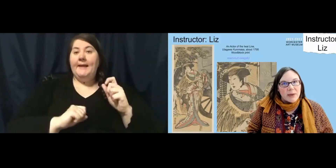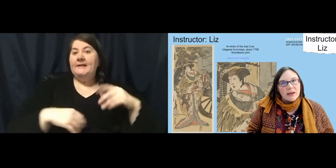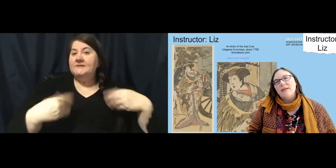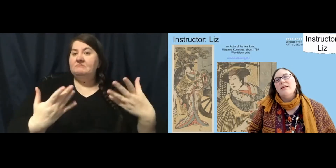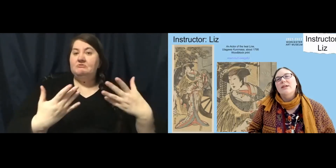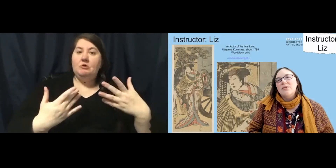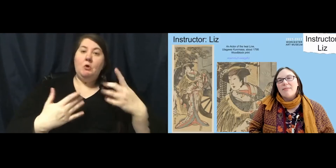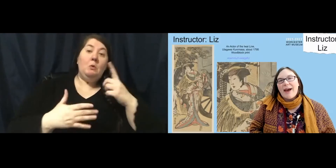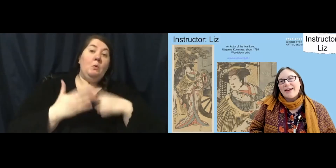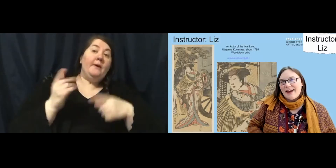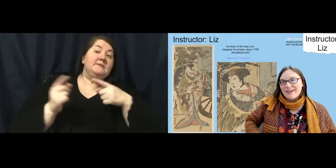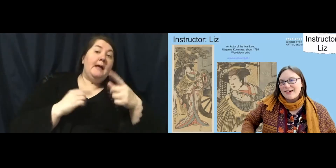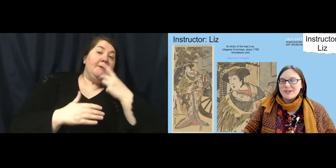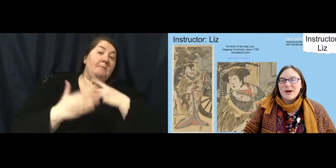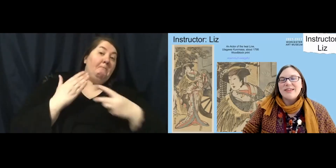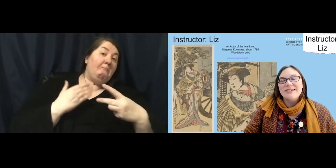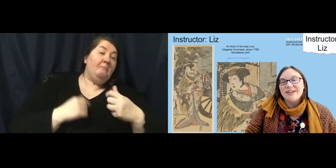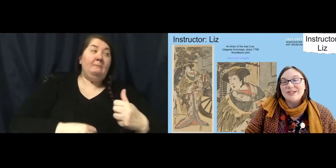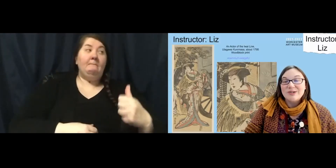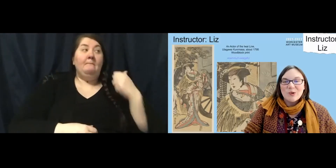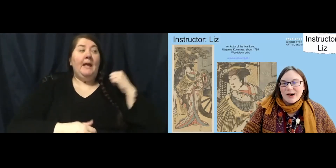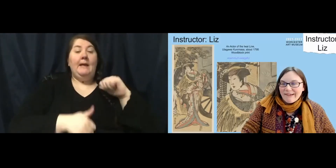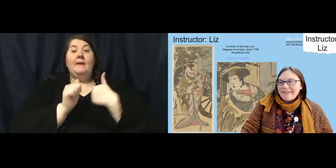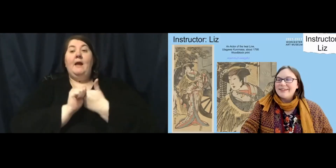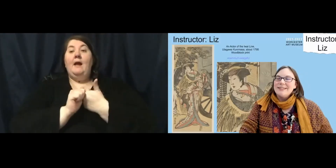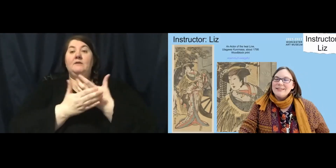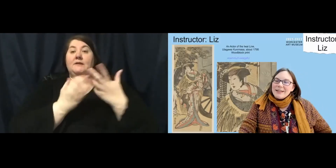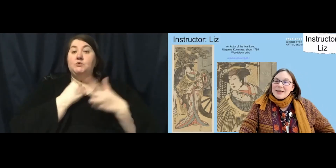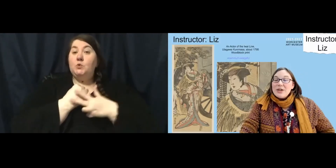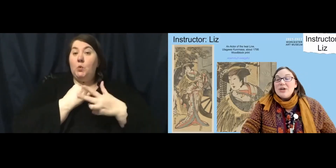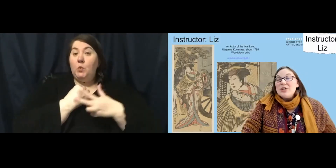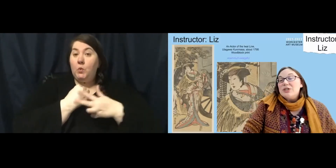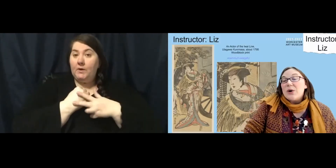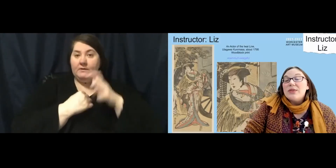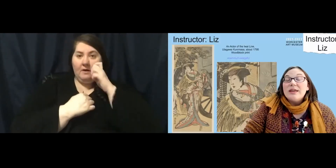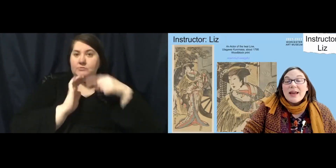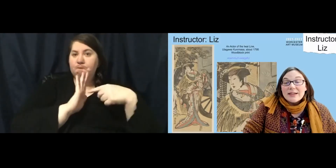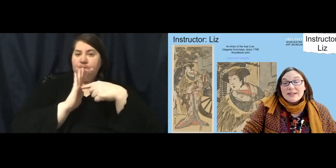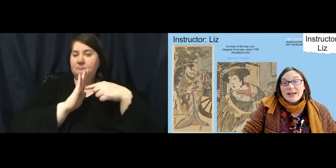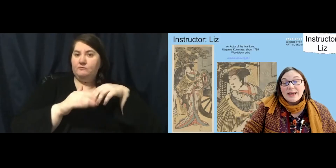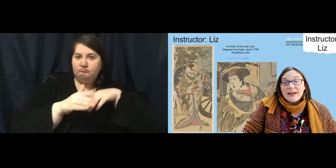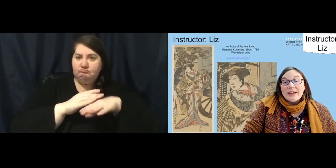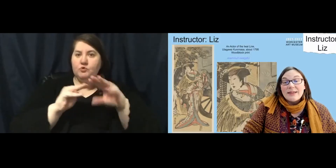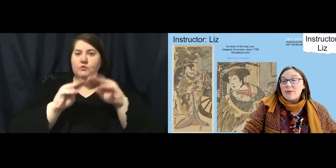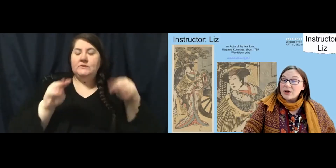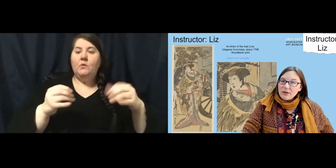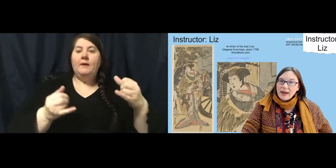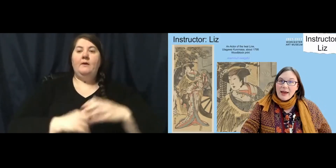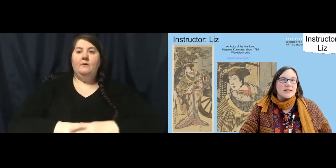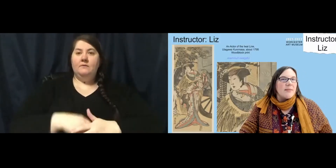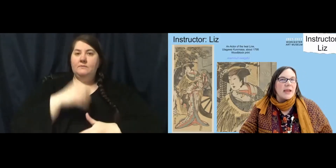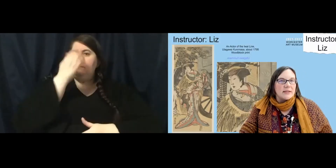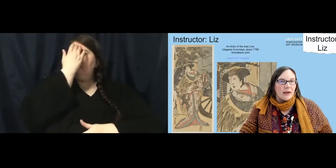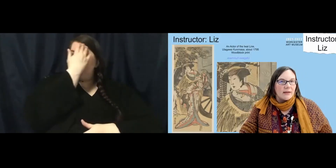sneak peek into our back galleries where things are stored. So the next thing that we're going to